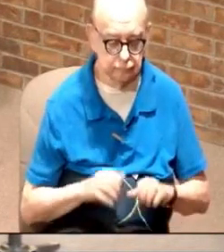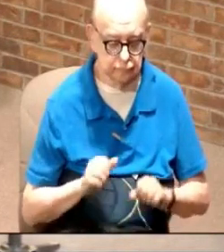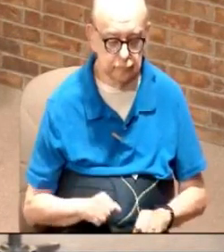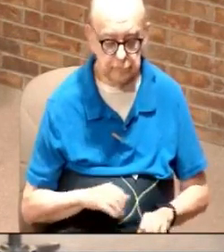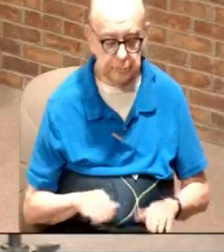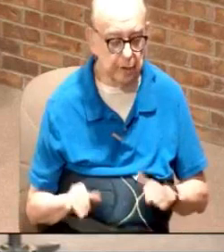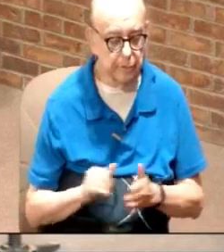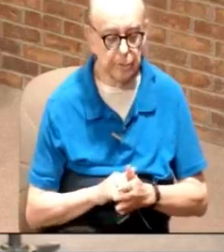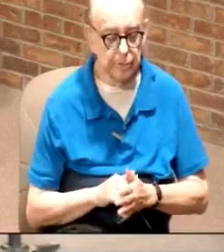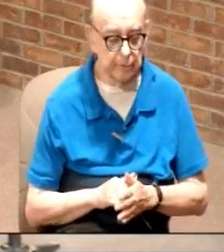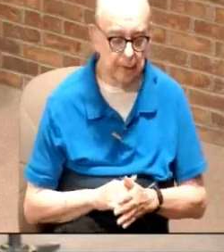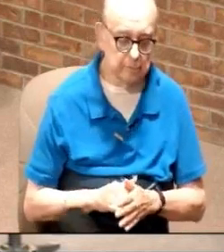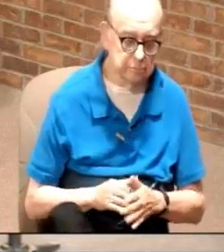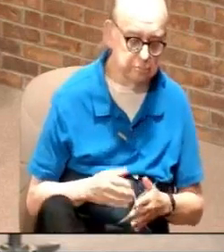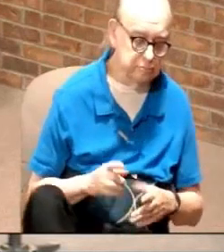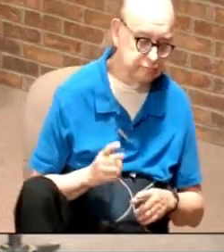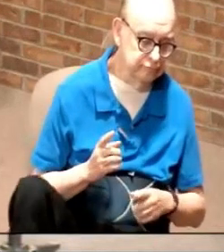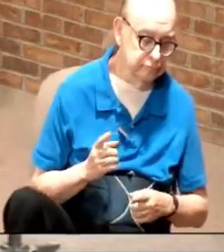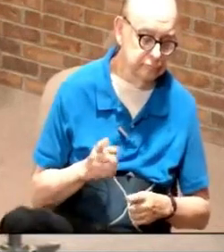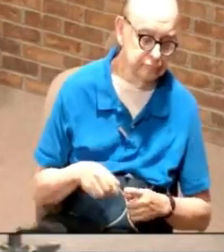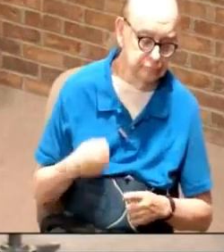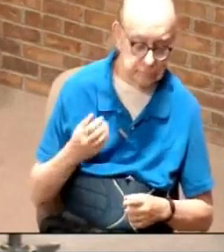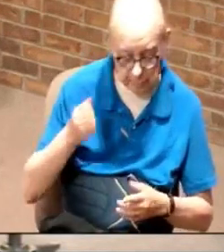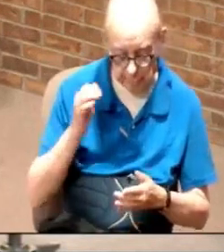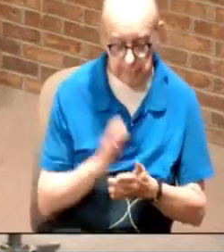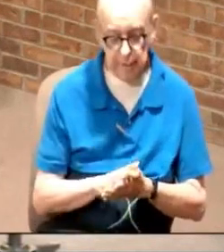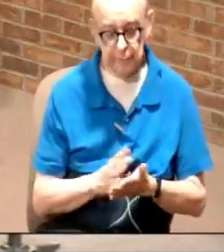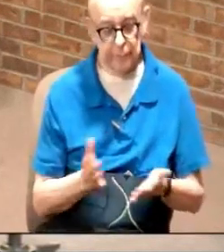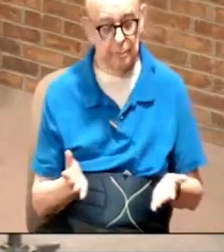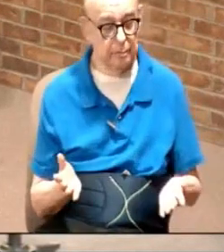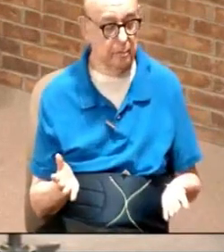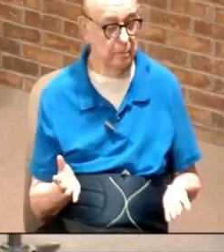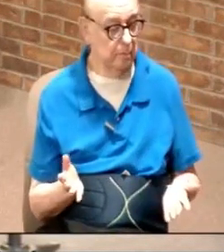able to do that. But what we believe is,